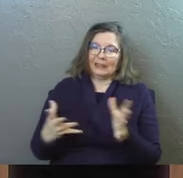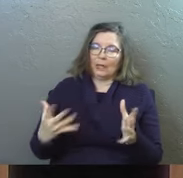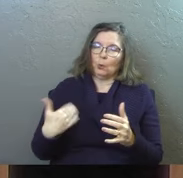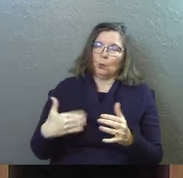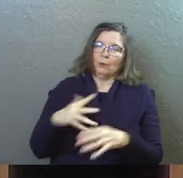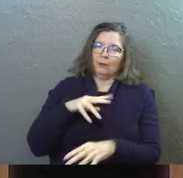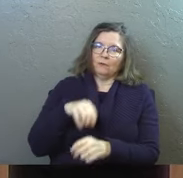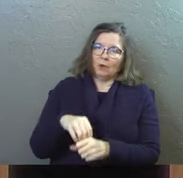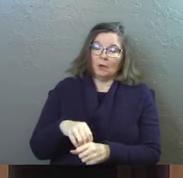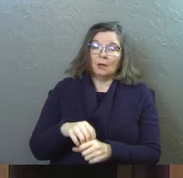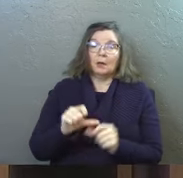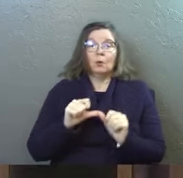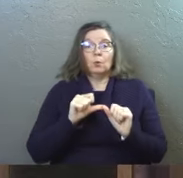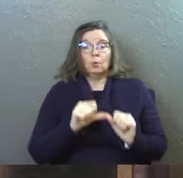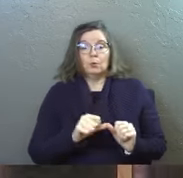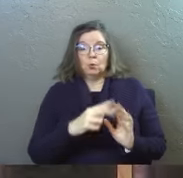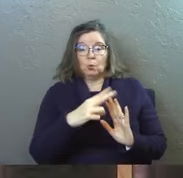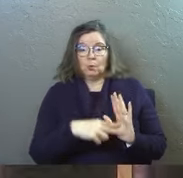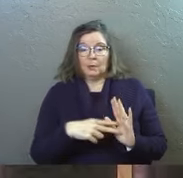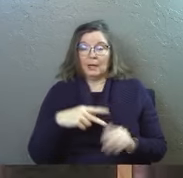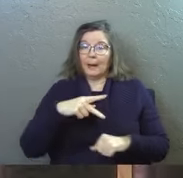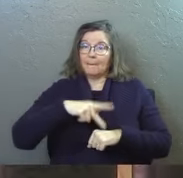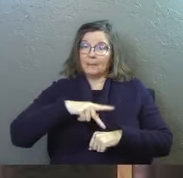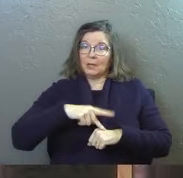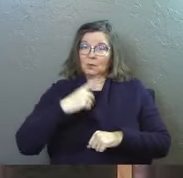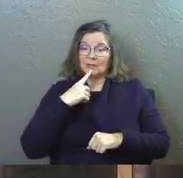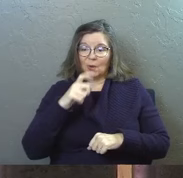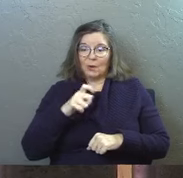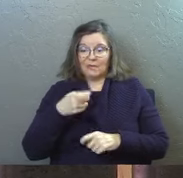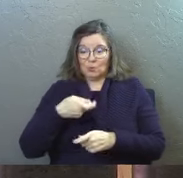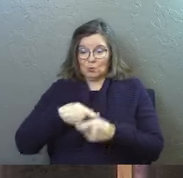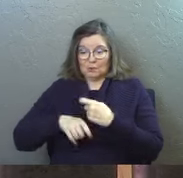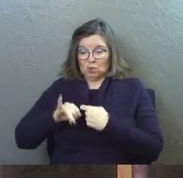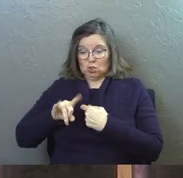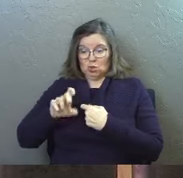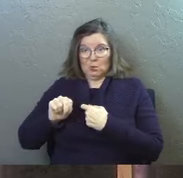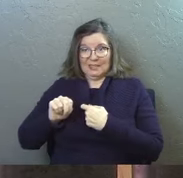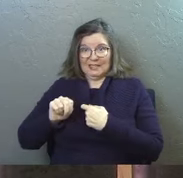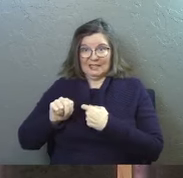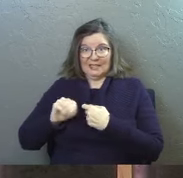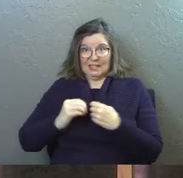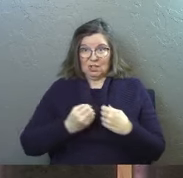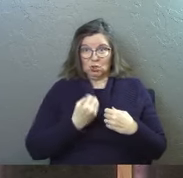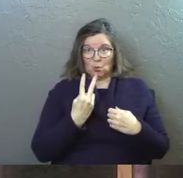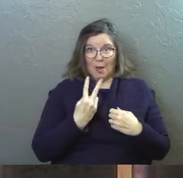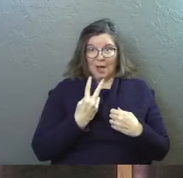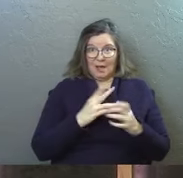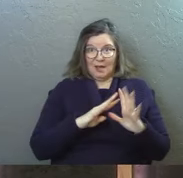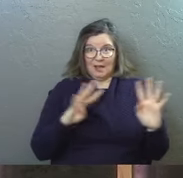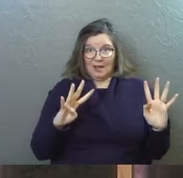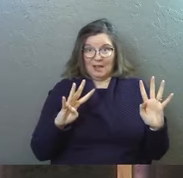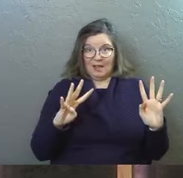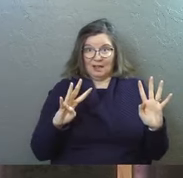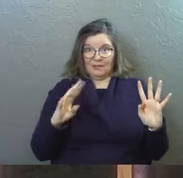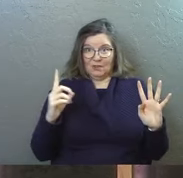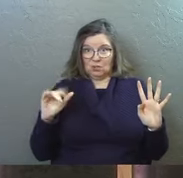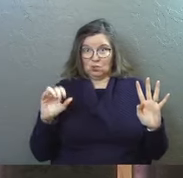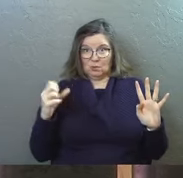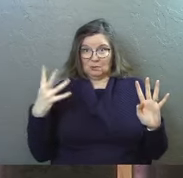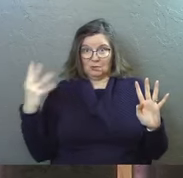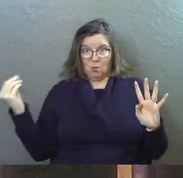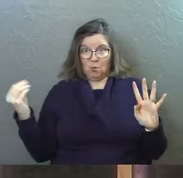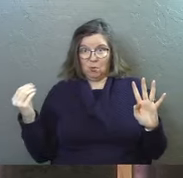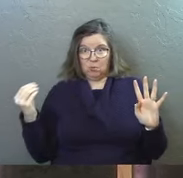What we're about to keep reading into is Peter is going to say we've got to replace Judas and I'll deal with that in just a minute. But before we go any further,